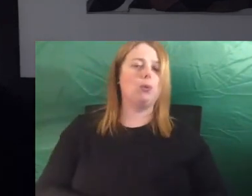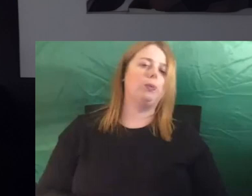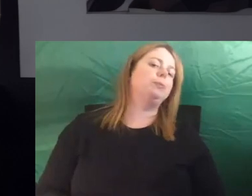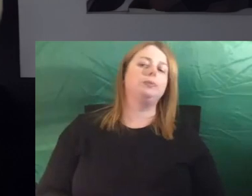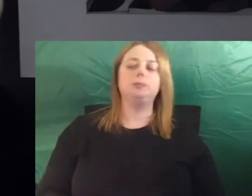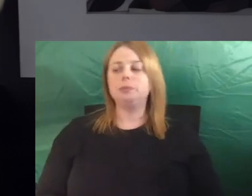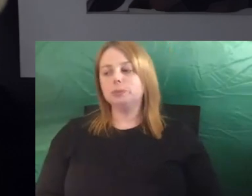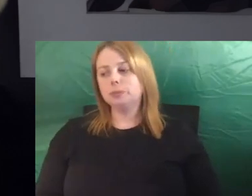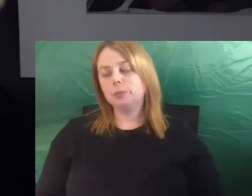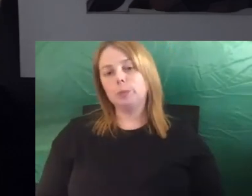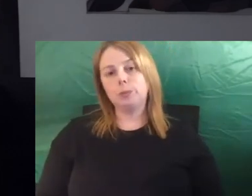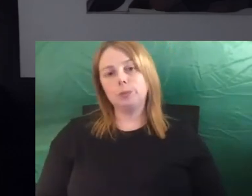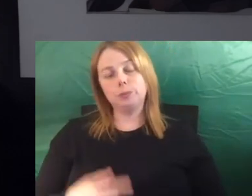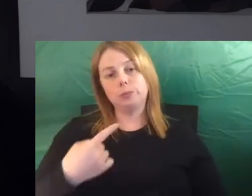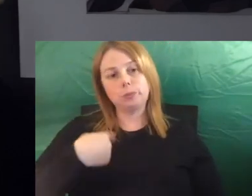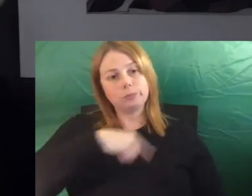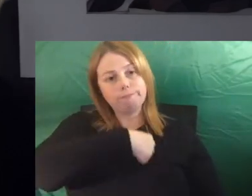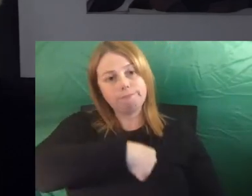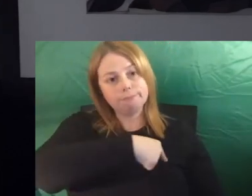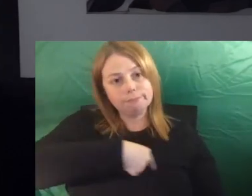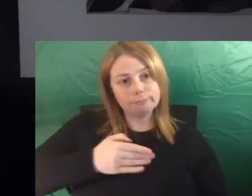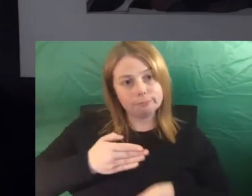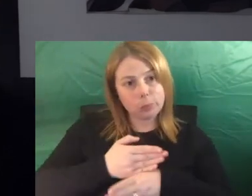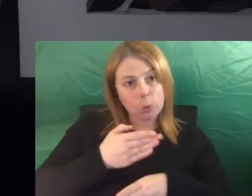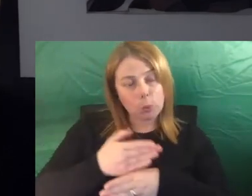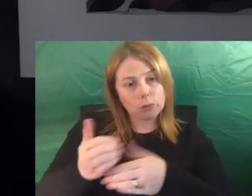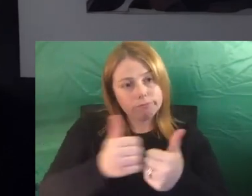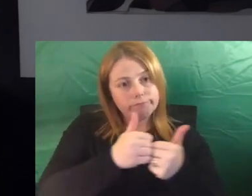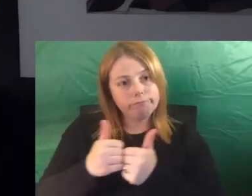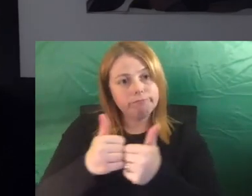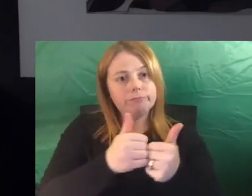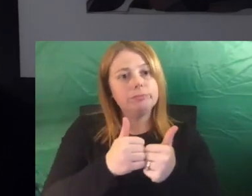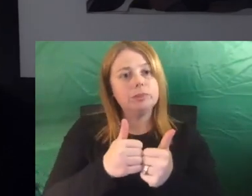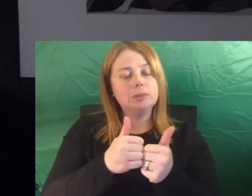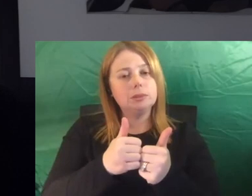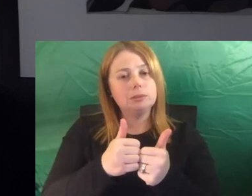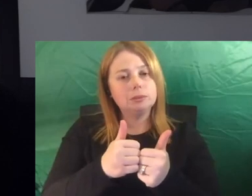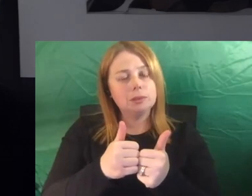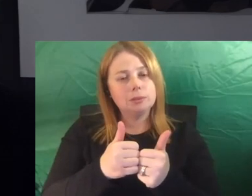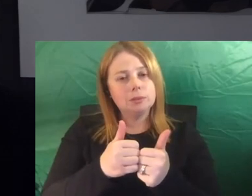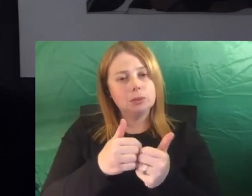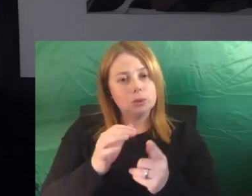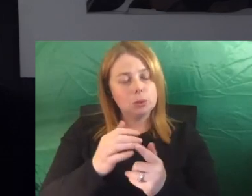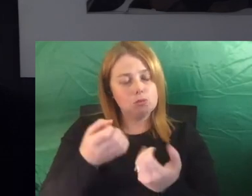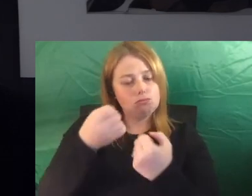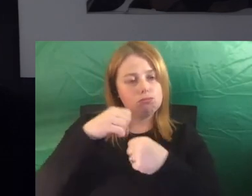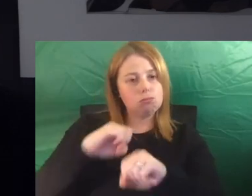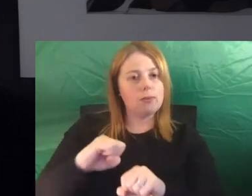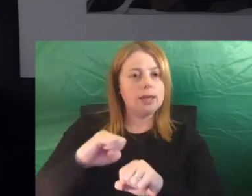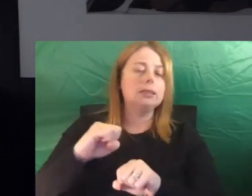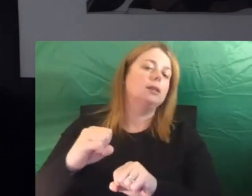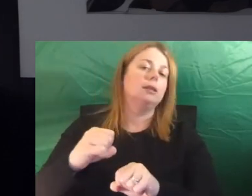where we have committed to working together to do more about the prevention of